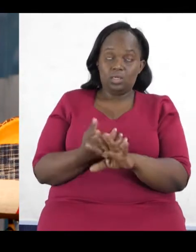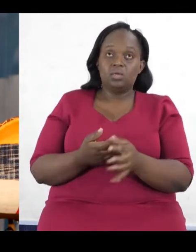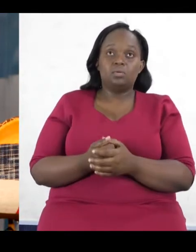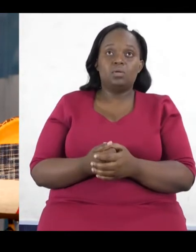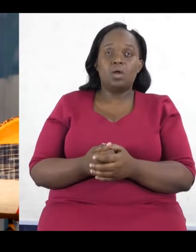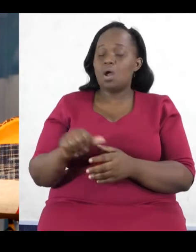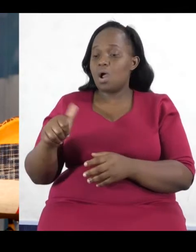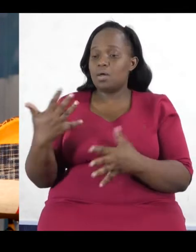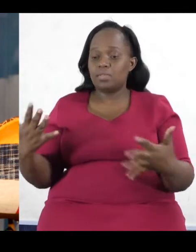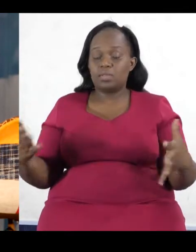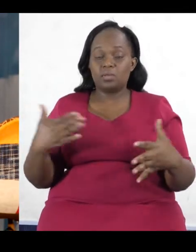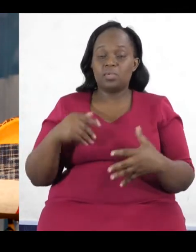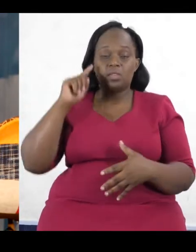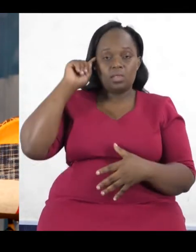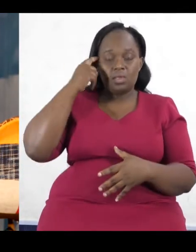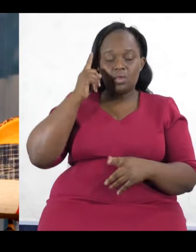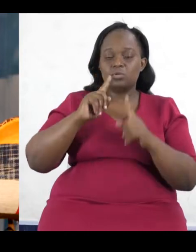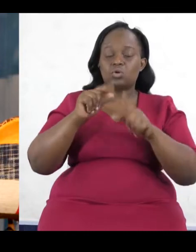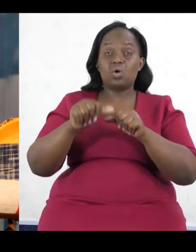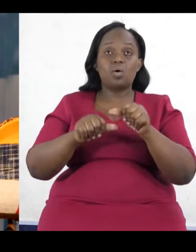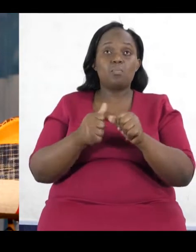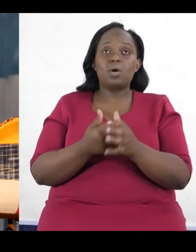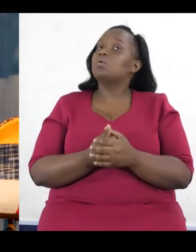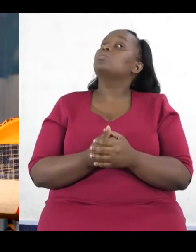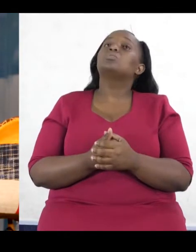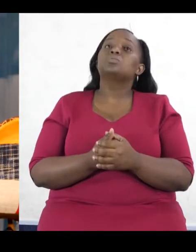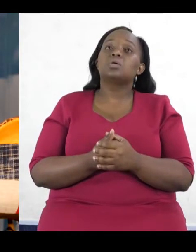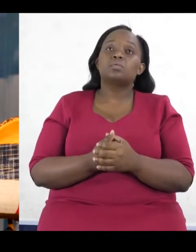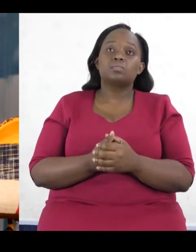maybe offline before is the issue of political parties.